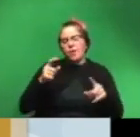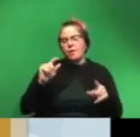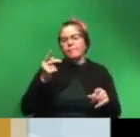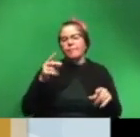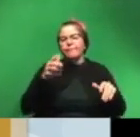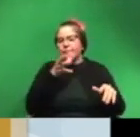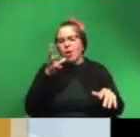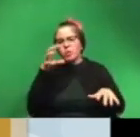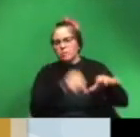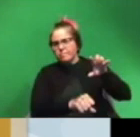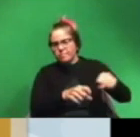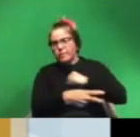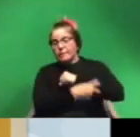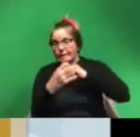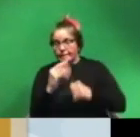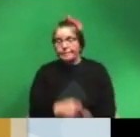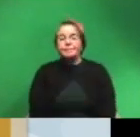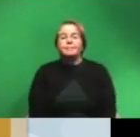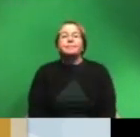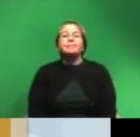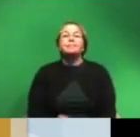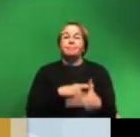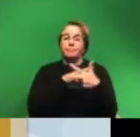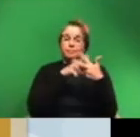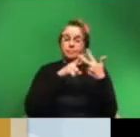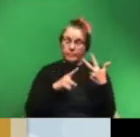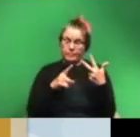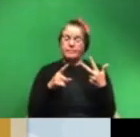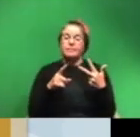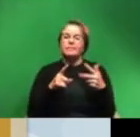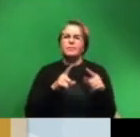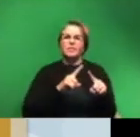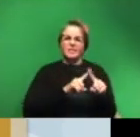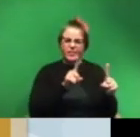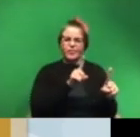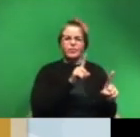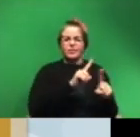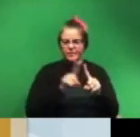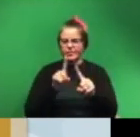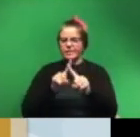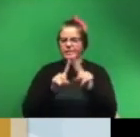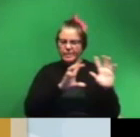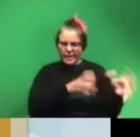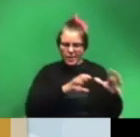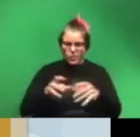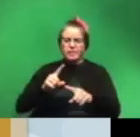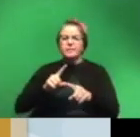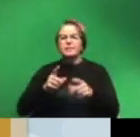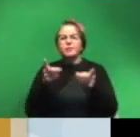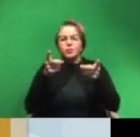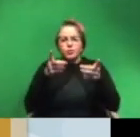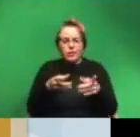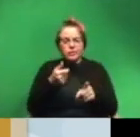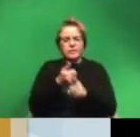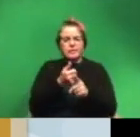that are trying to steal it and these films all fall into very different genres very different categories the directors had very